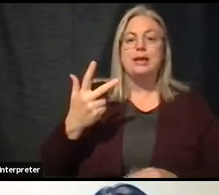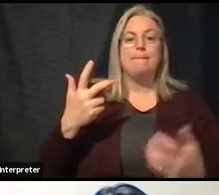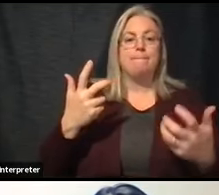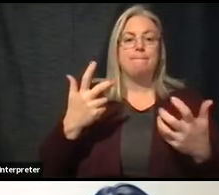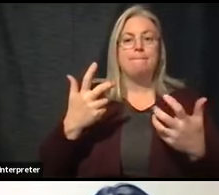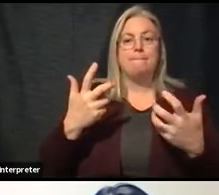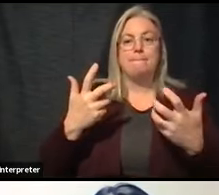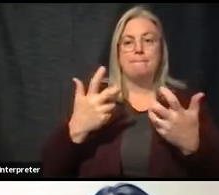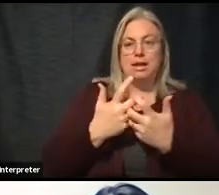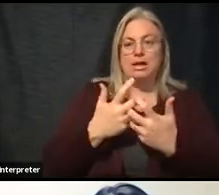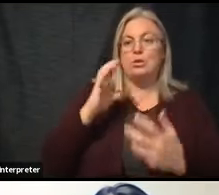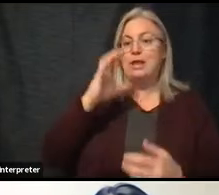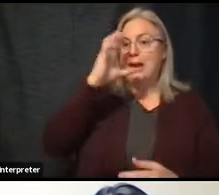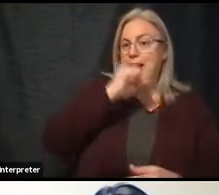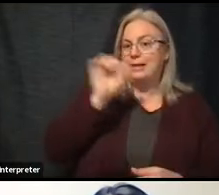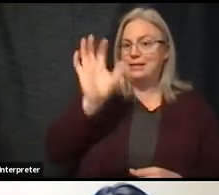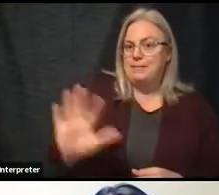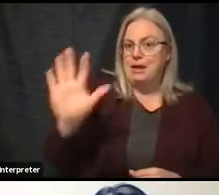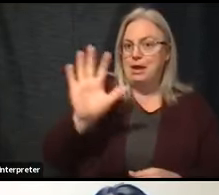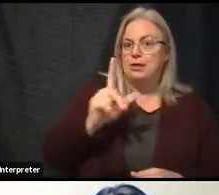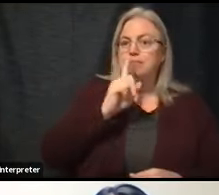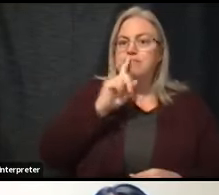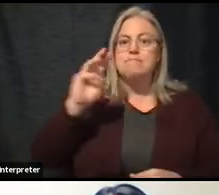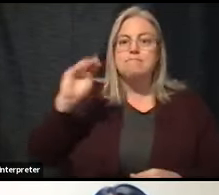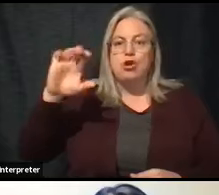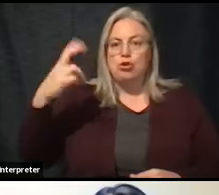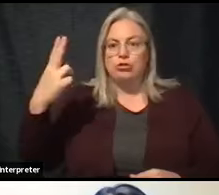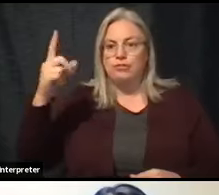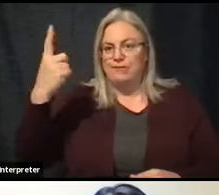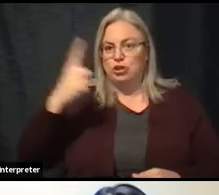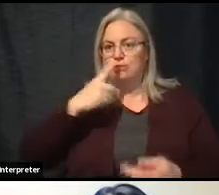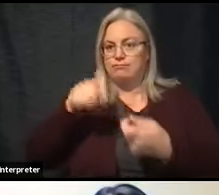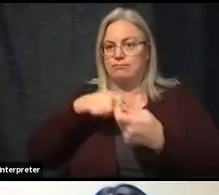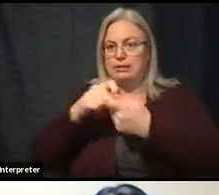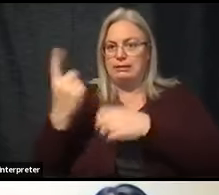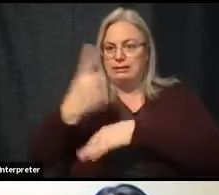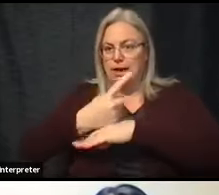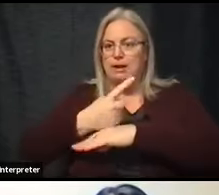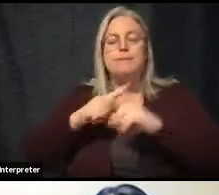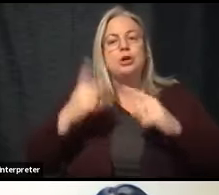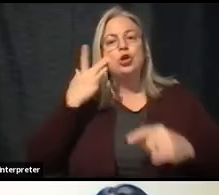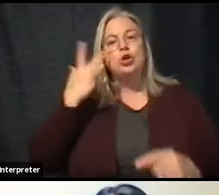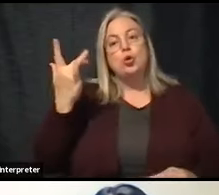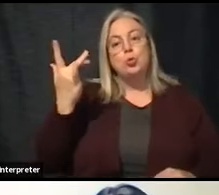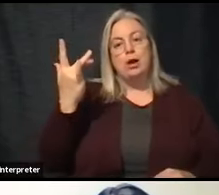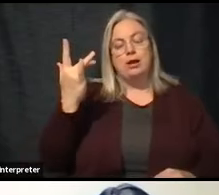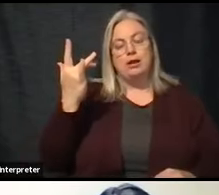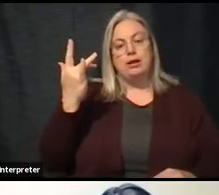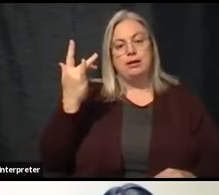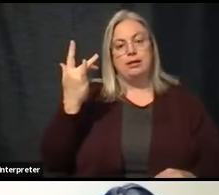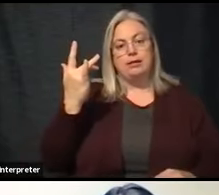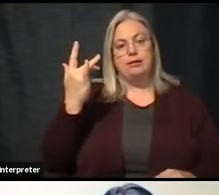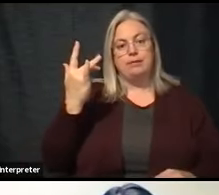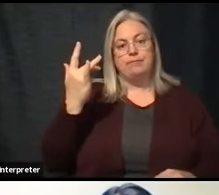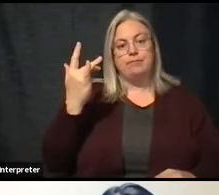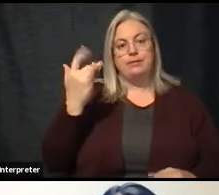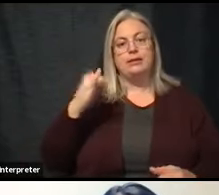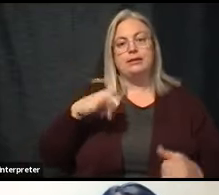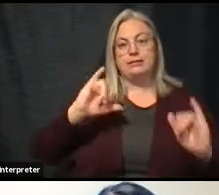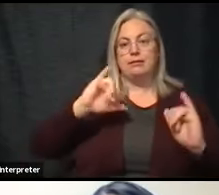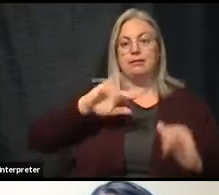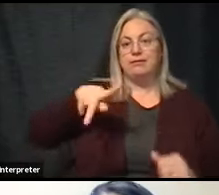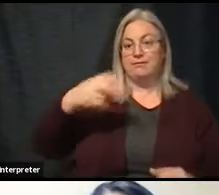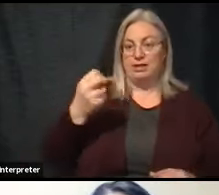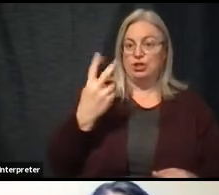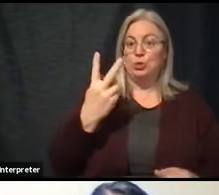estimates. I don't believe it said March 1st. That's the first thing. But why are we still in phase two?